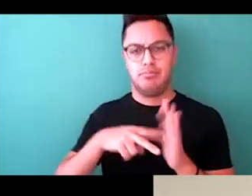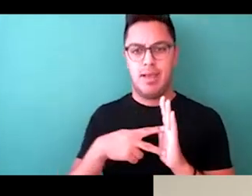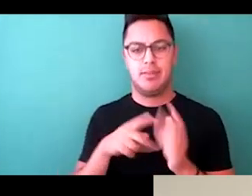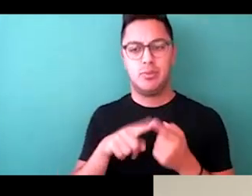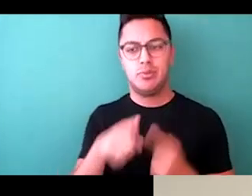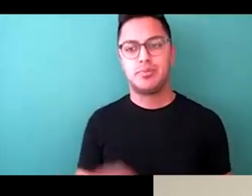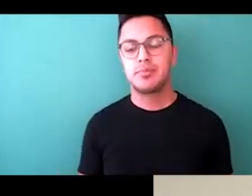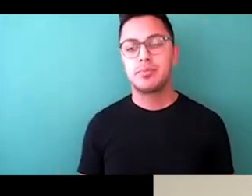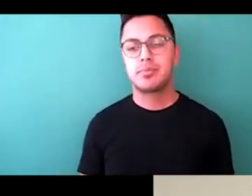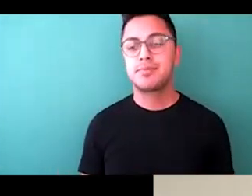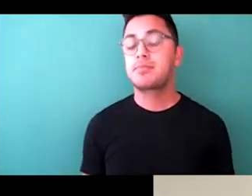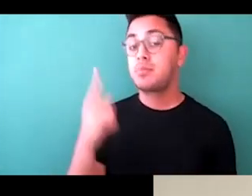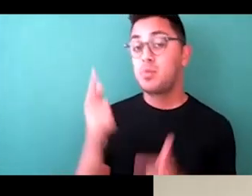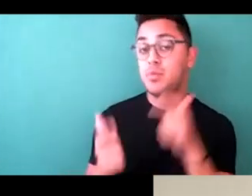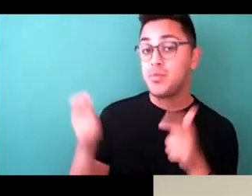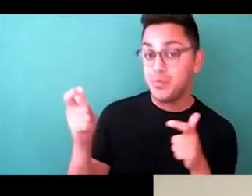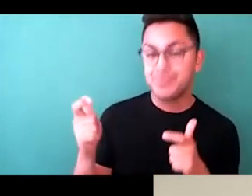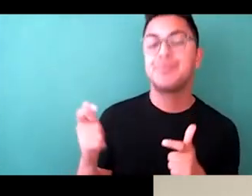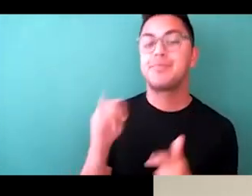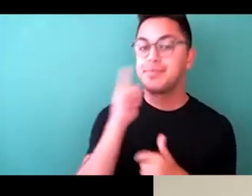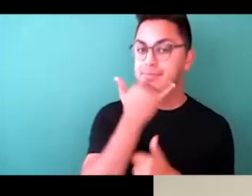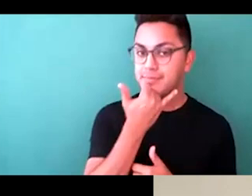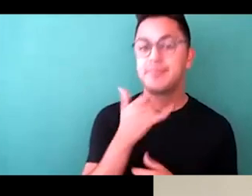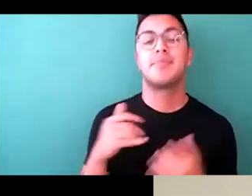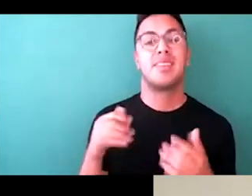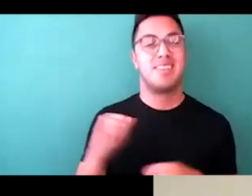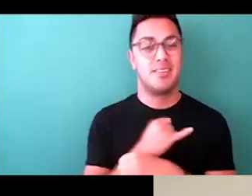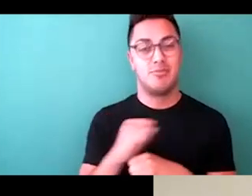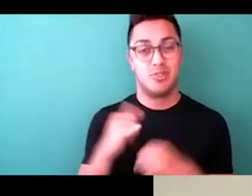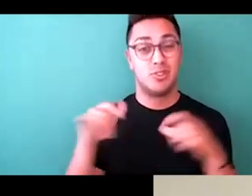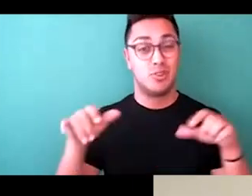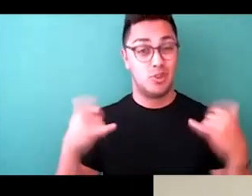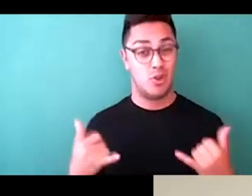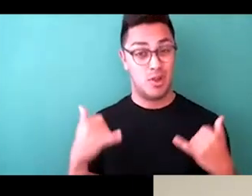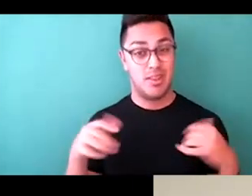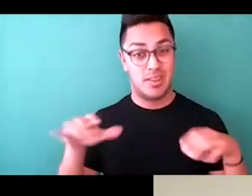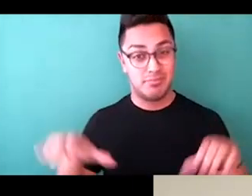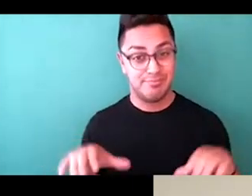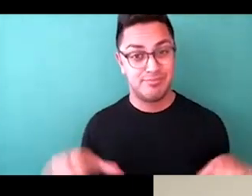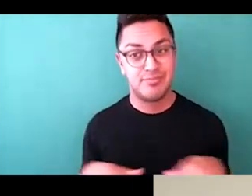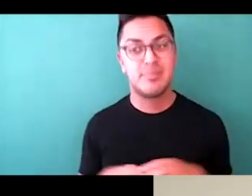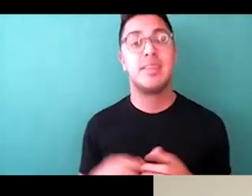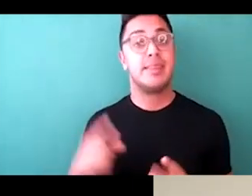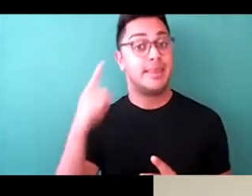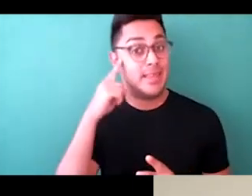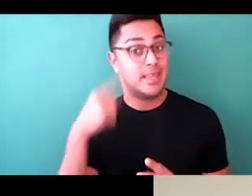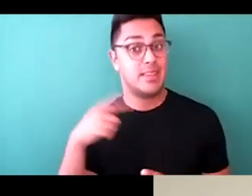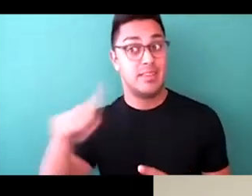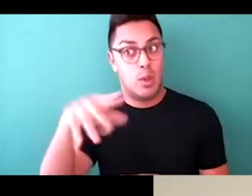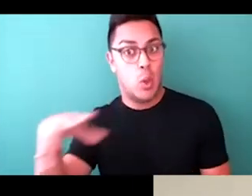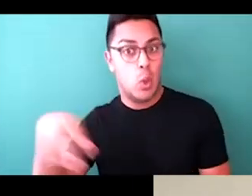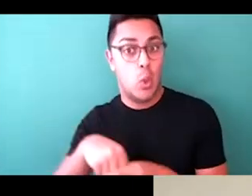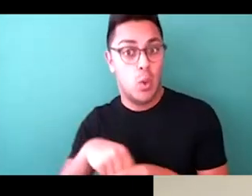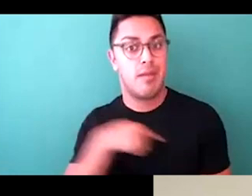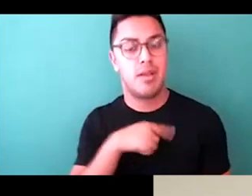the biggest mistakes that the industry is currently making is they're great at including us, but they think we are good, which is